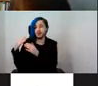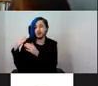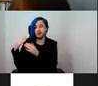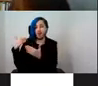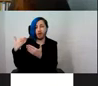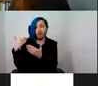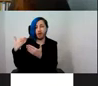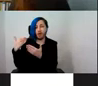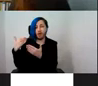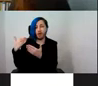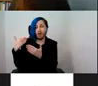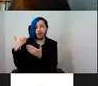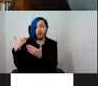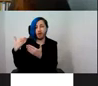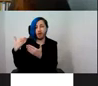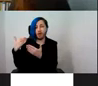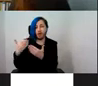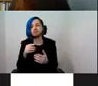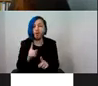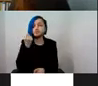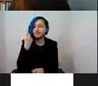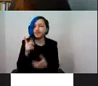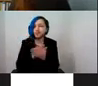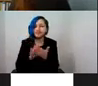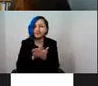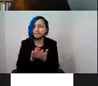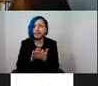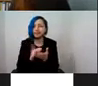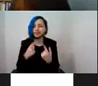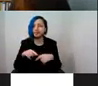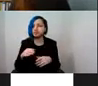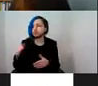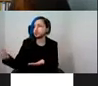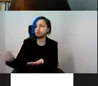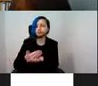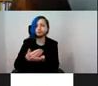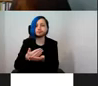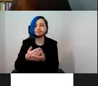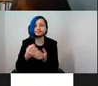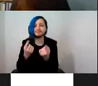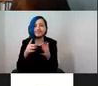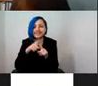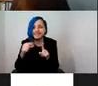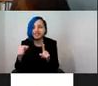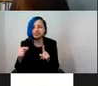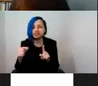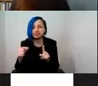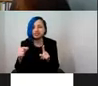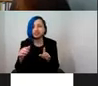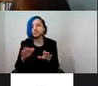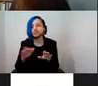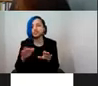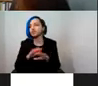understand really what it means for us to acquire digital objects. So this isn't looking at digitised collections, so it's not looking at